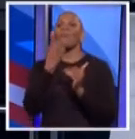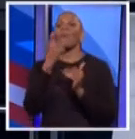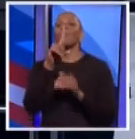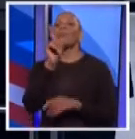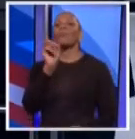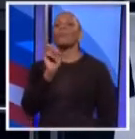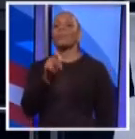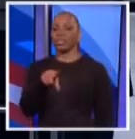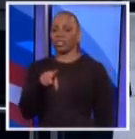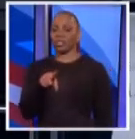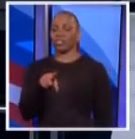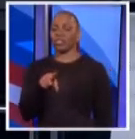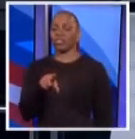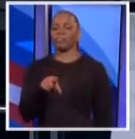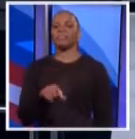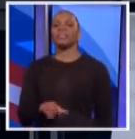question.